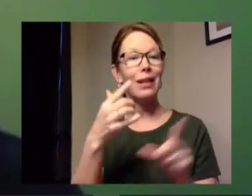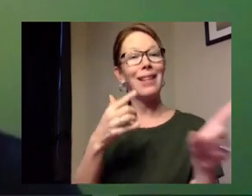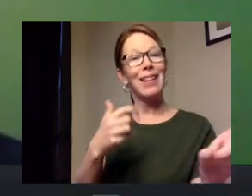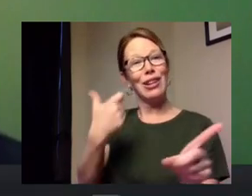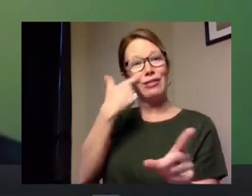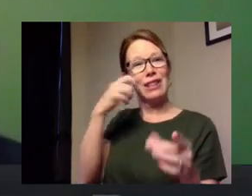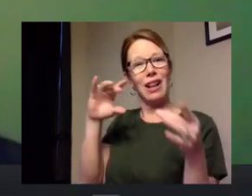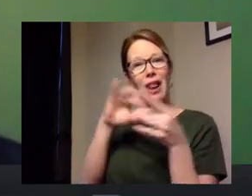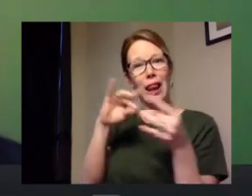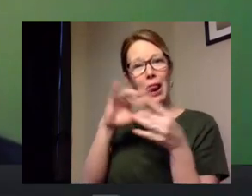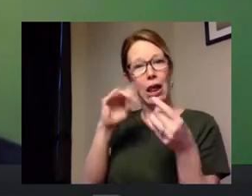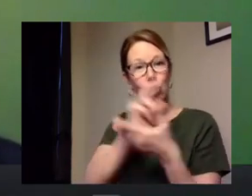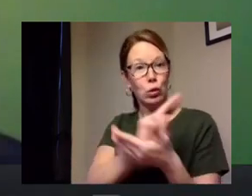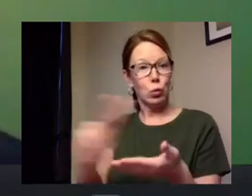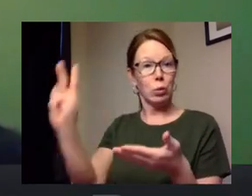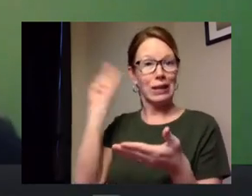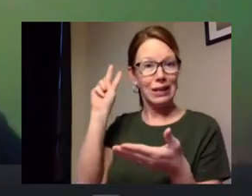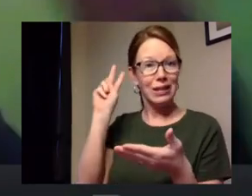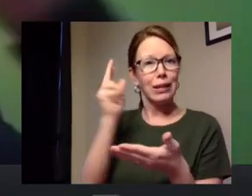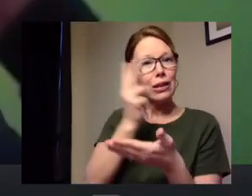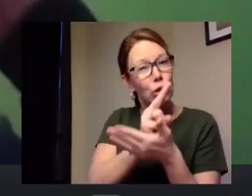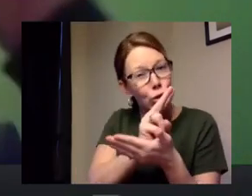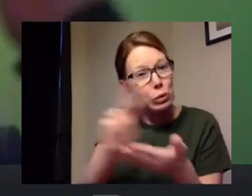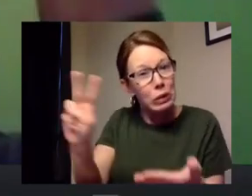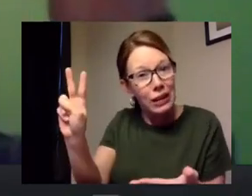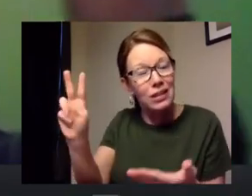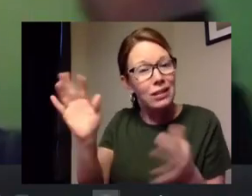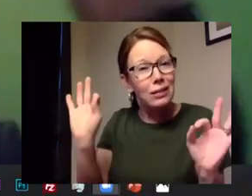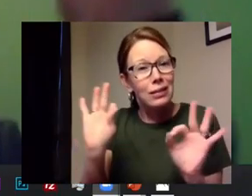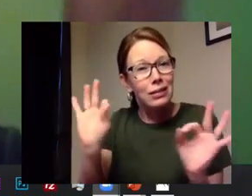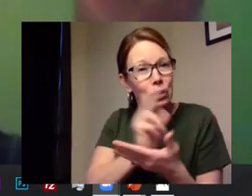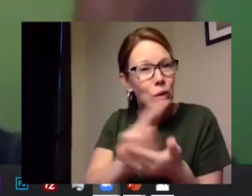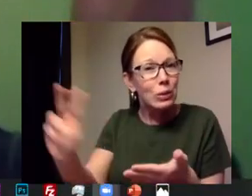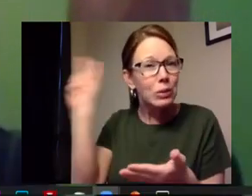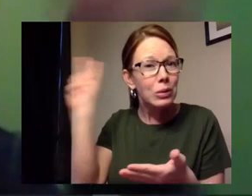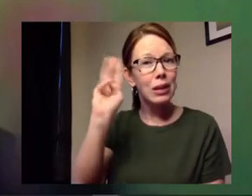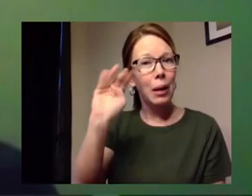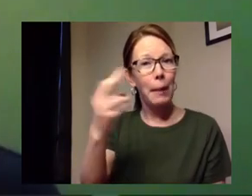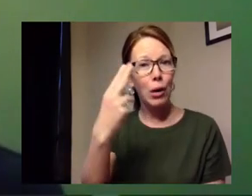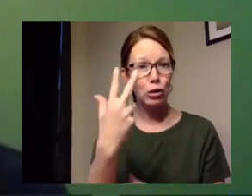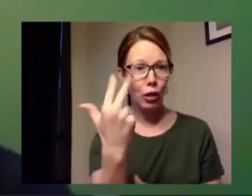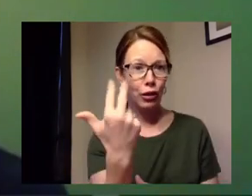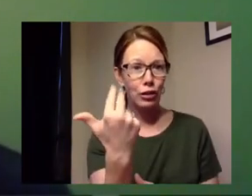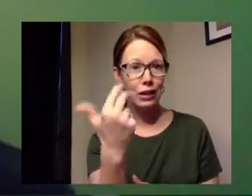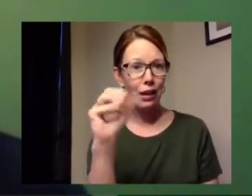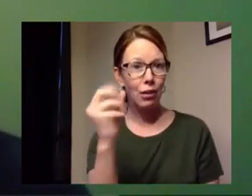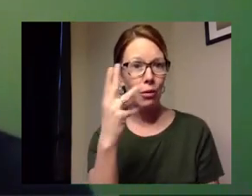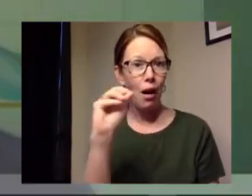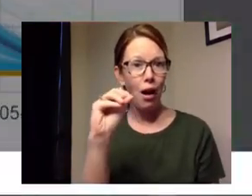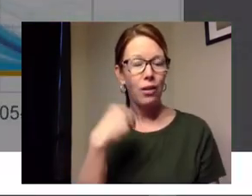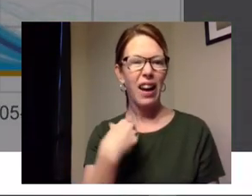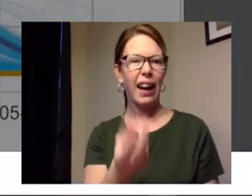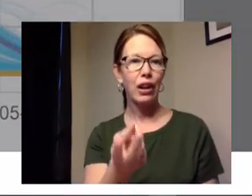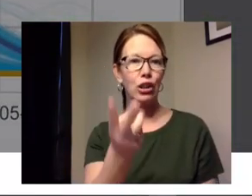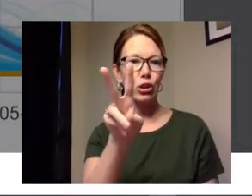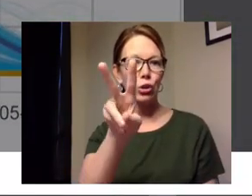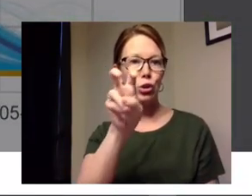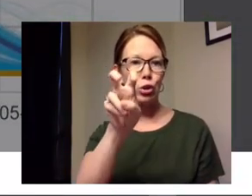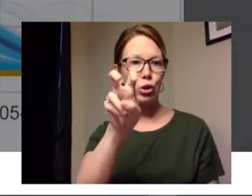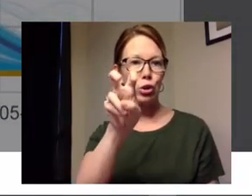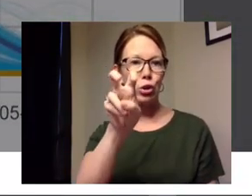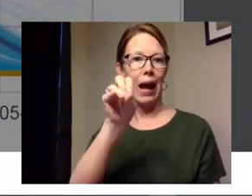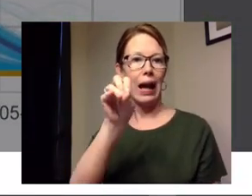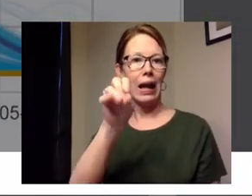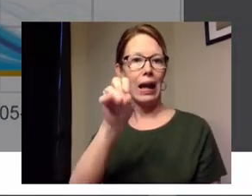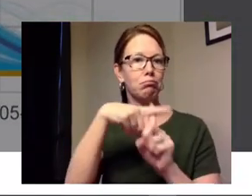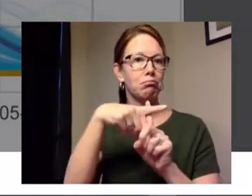two weeks ago just two weeks ago on march 13th in ohio there were 280 cases